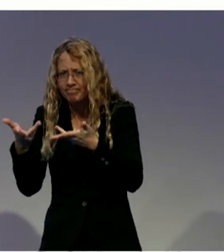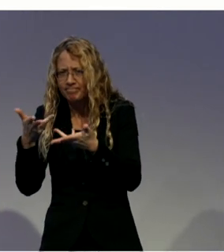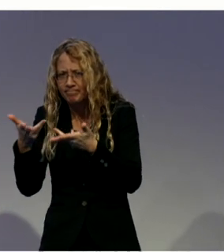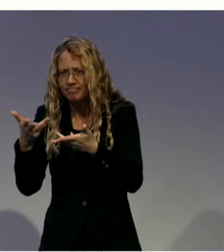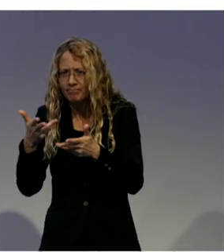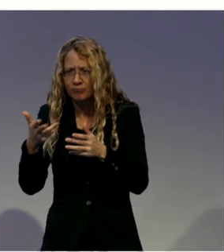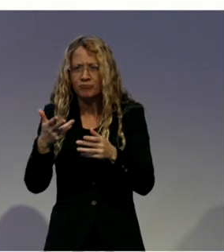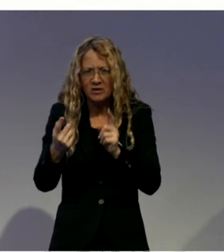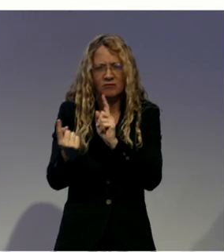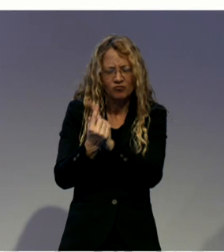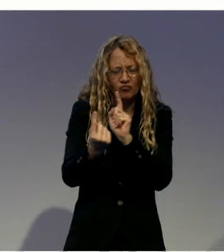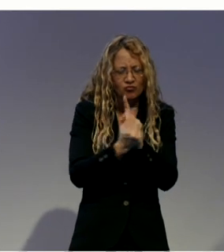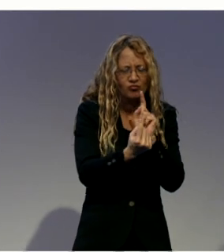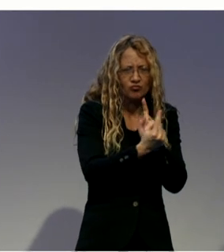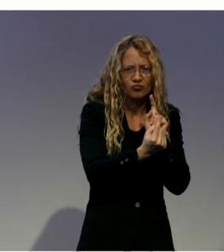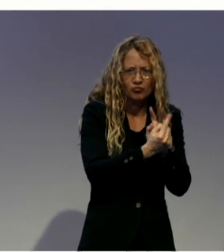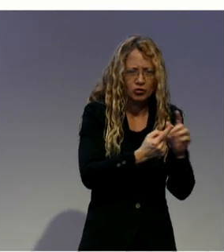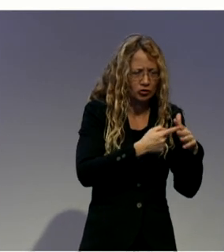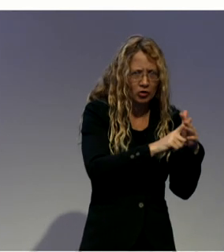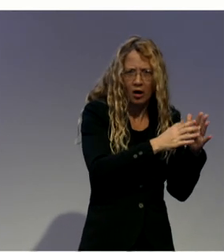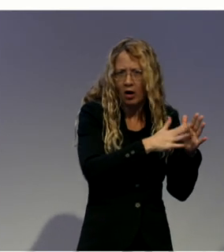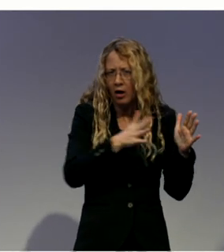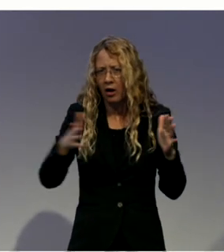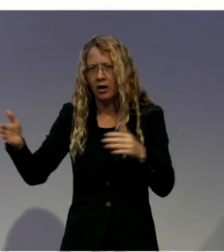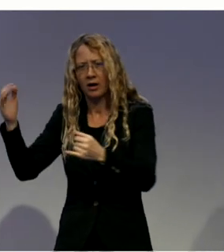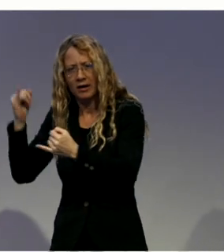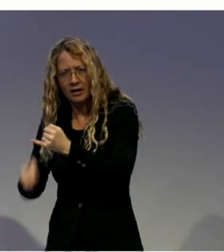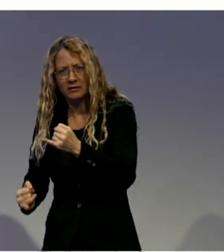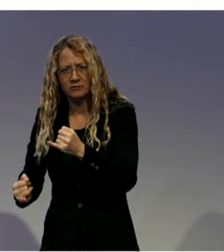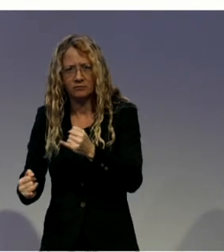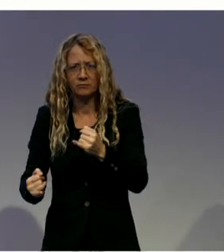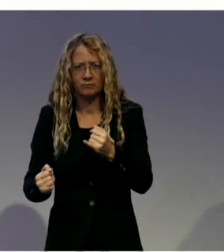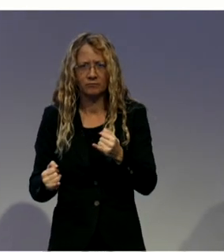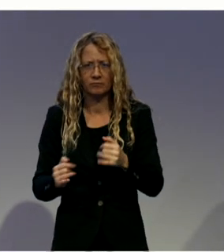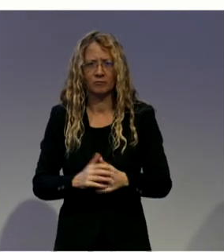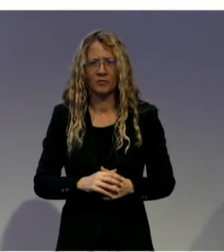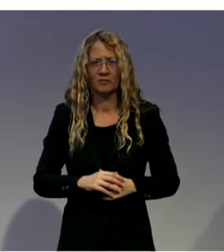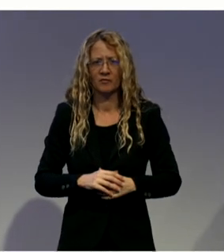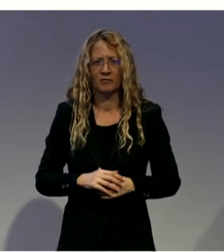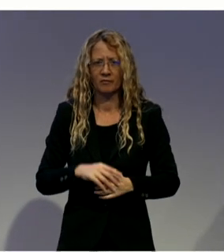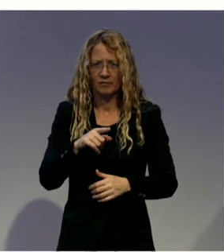awareness of and education for the Registered Disability Savings Plan.